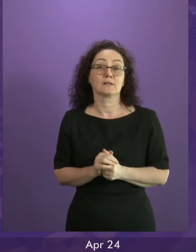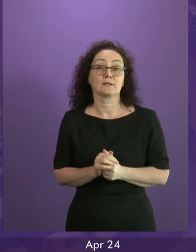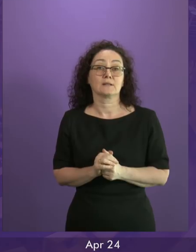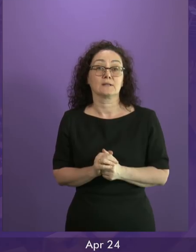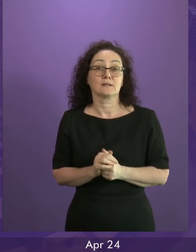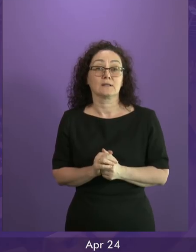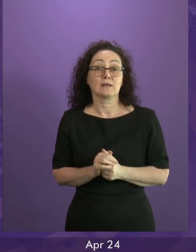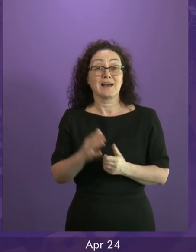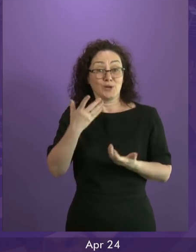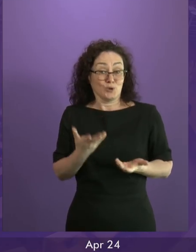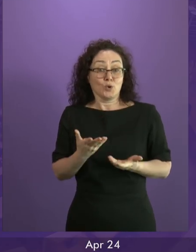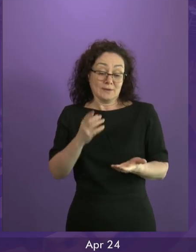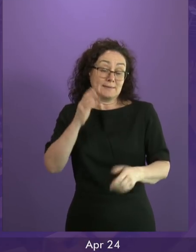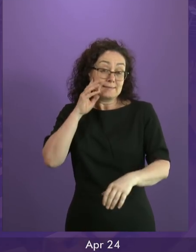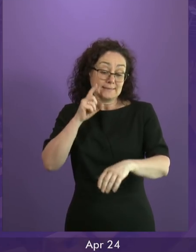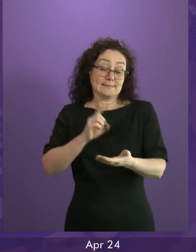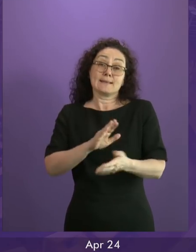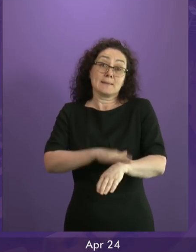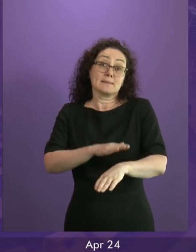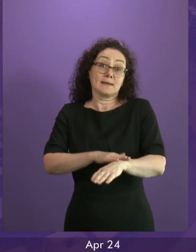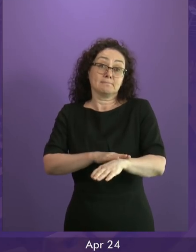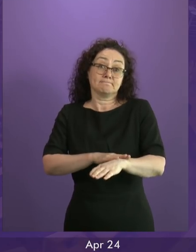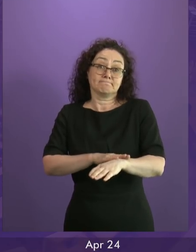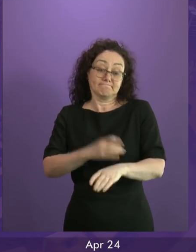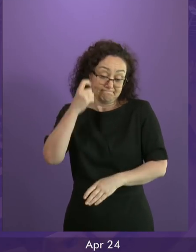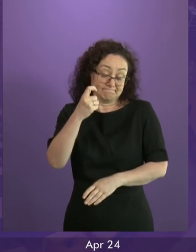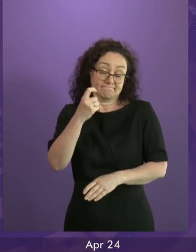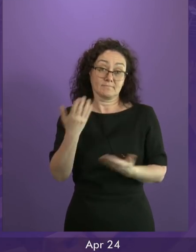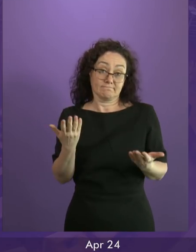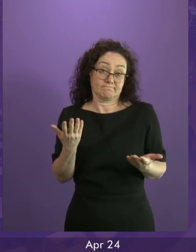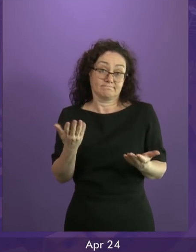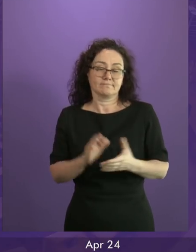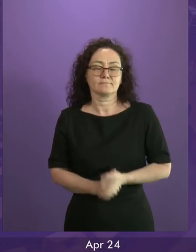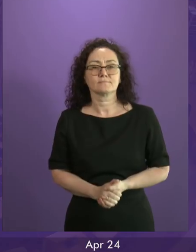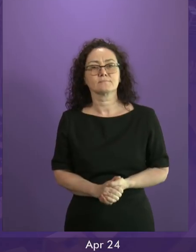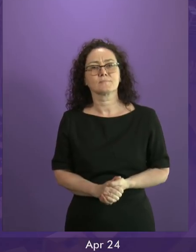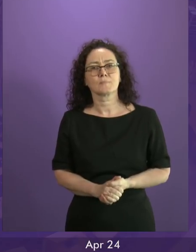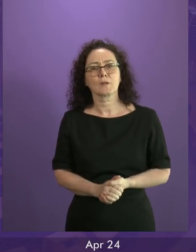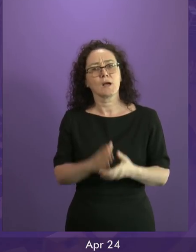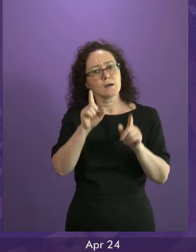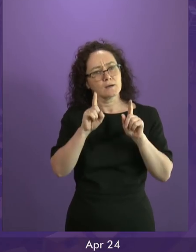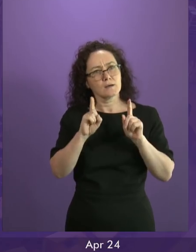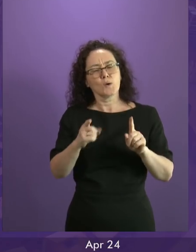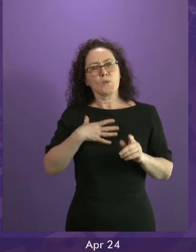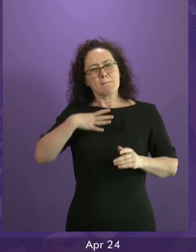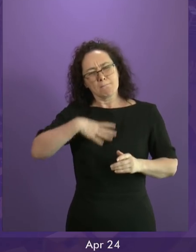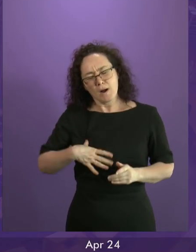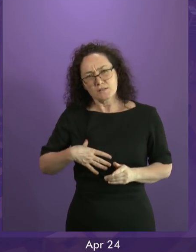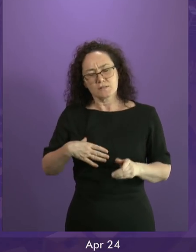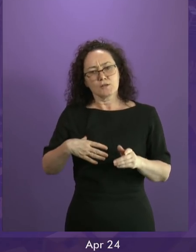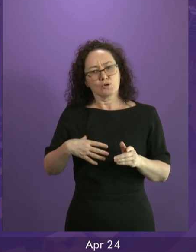that is now. Of course, as we do so, we must learn the lessons of the Brexit Brexit mess.